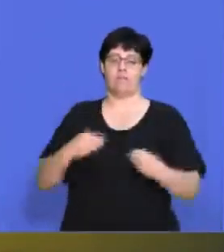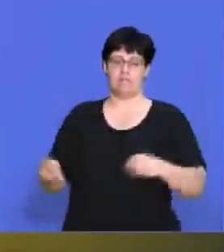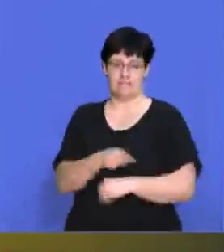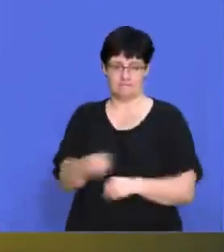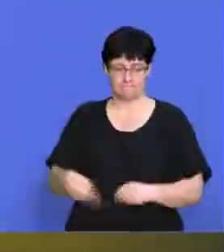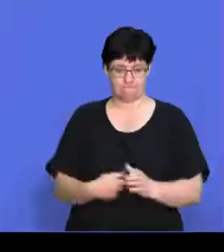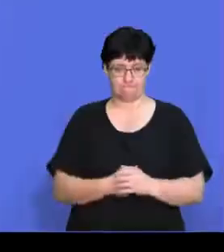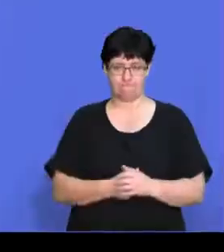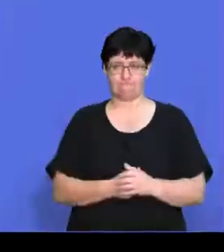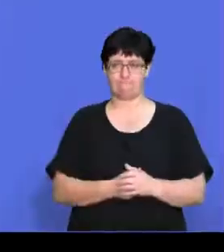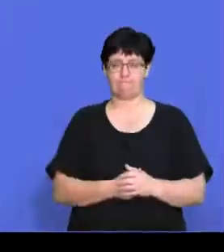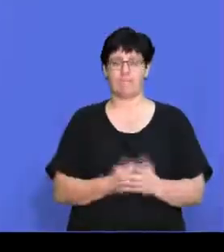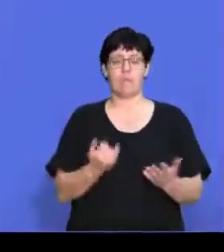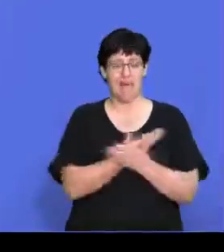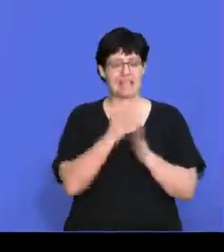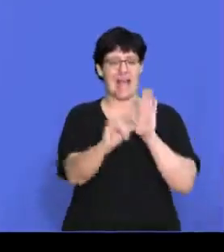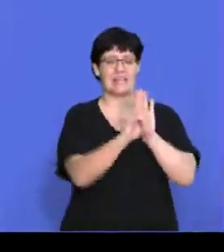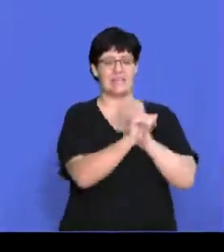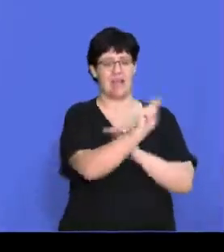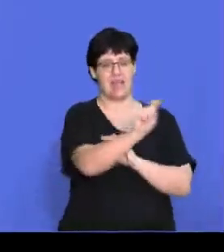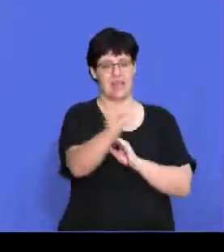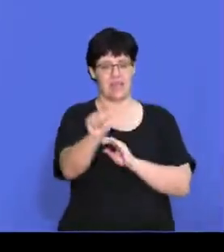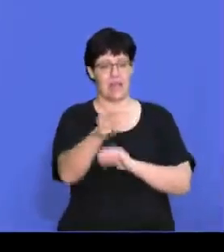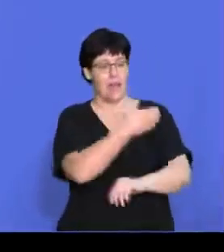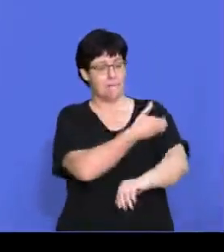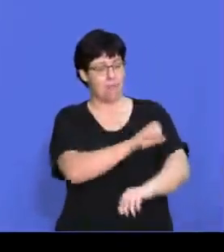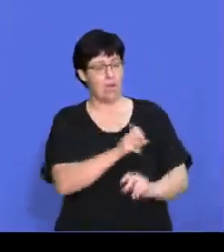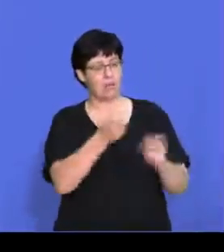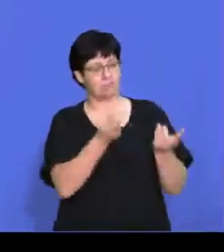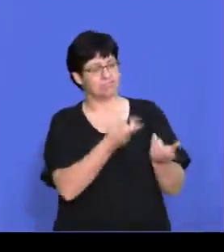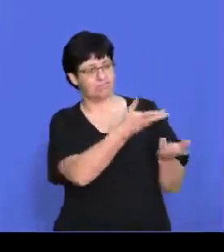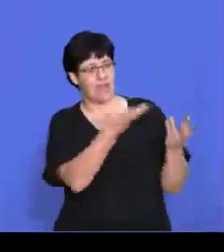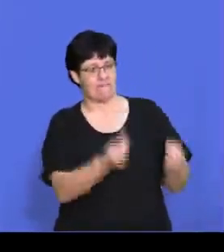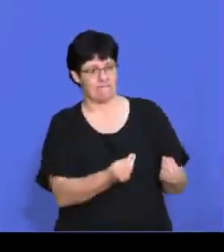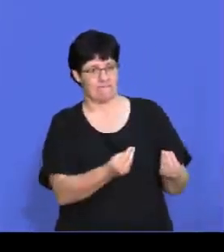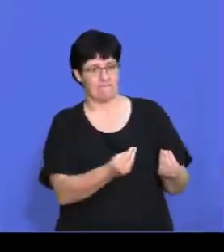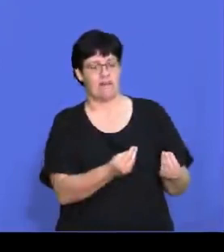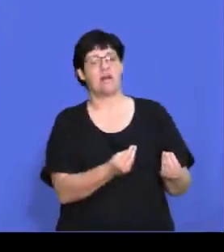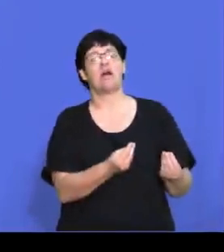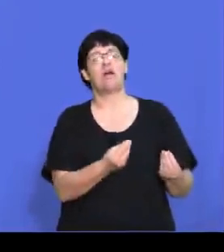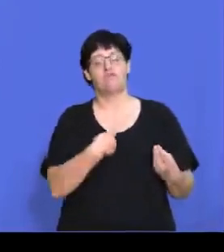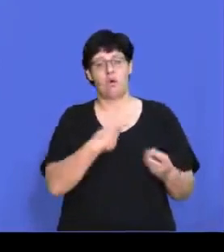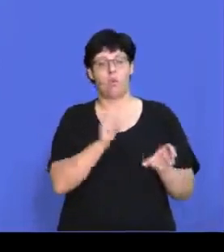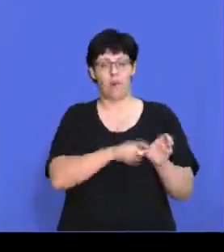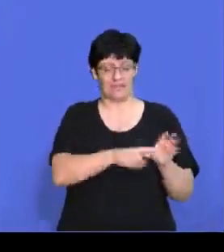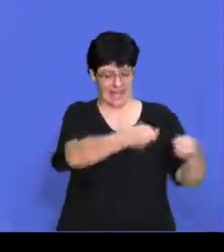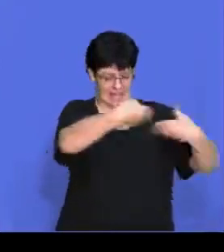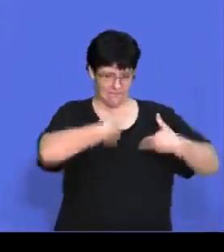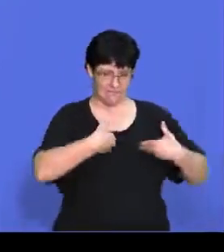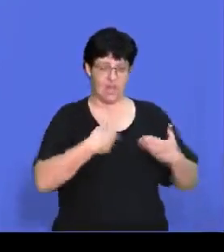We have to identify the kind of power suppliers have in terms of the quality of products or service reliability